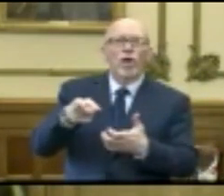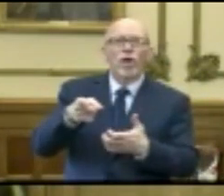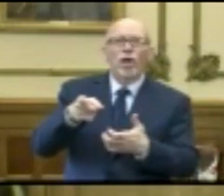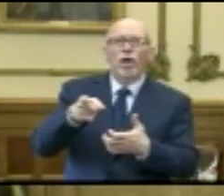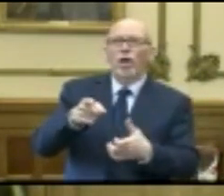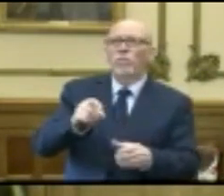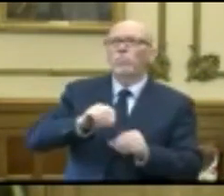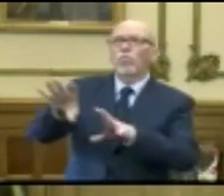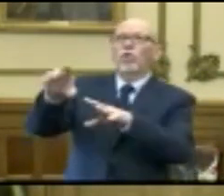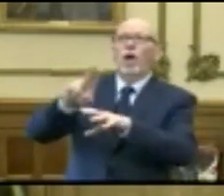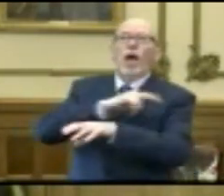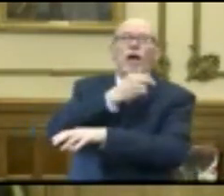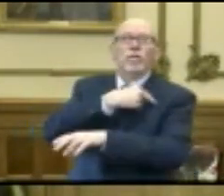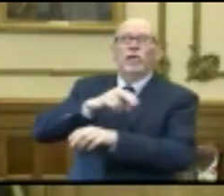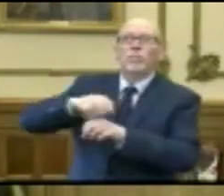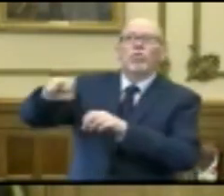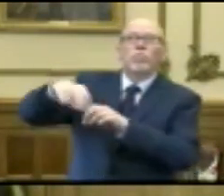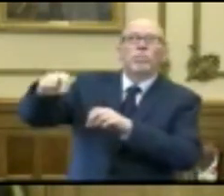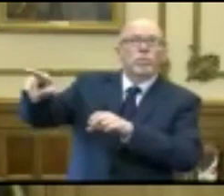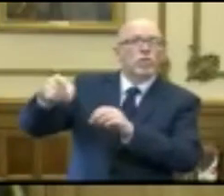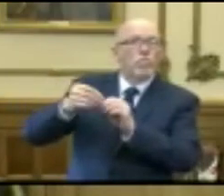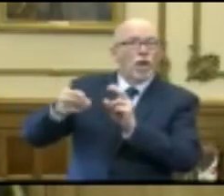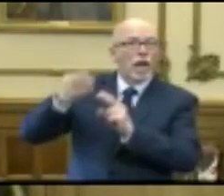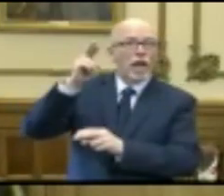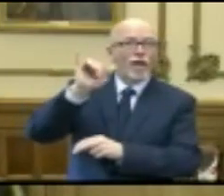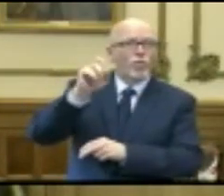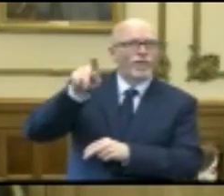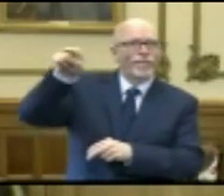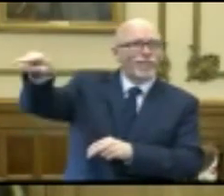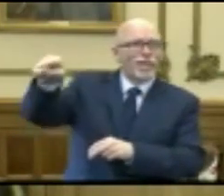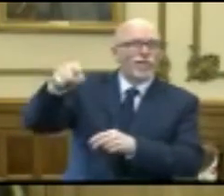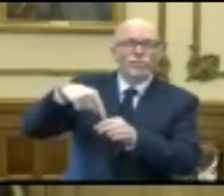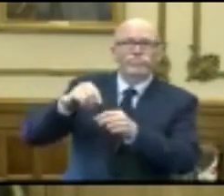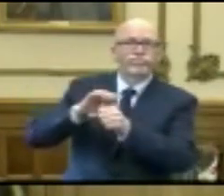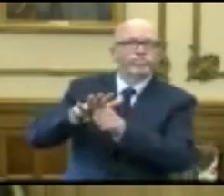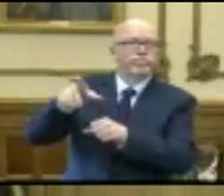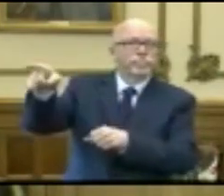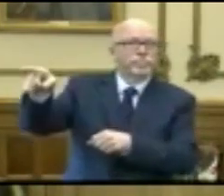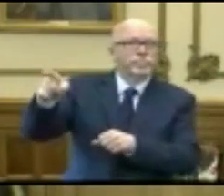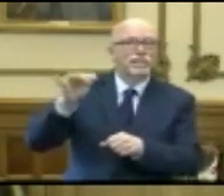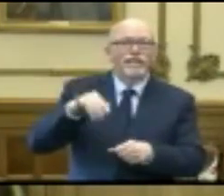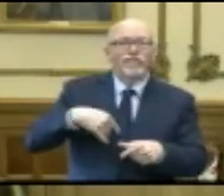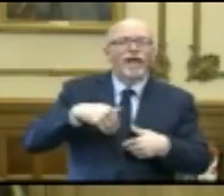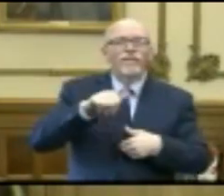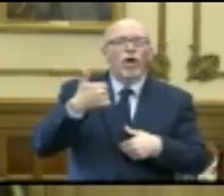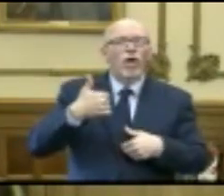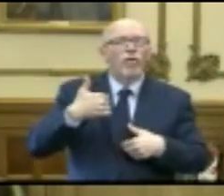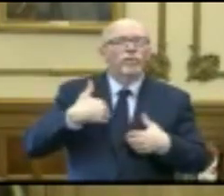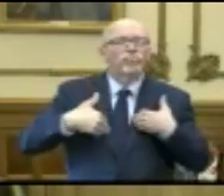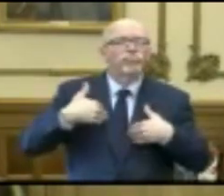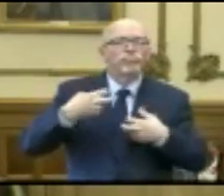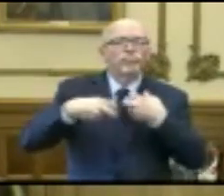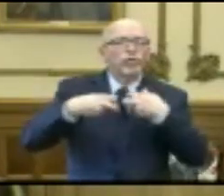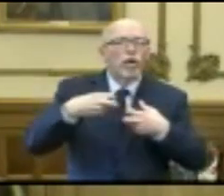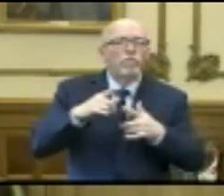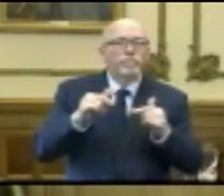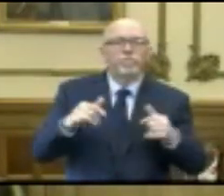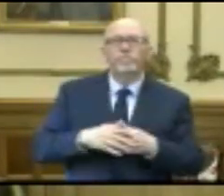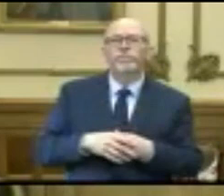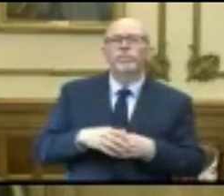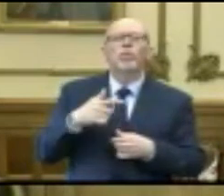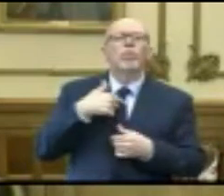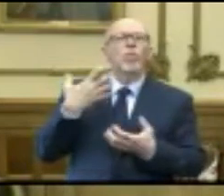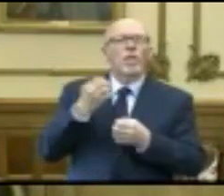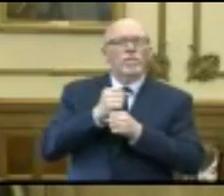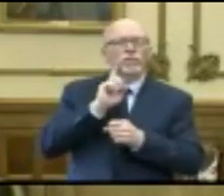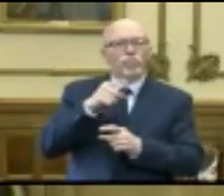moved to hospitals where they might actually run the risk of getting infected with COVID-19 if they had some other type of respiratory infection. So we wanted to be able to go